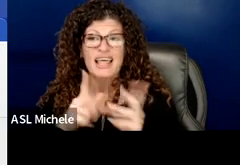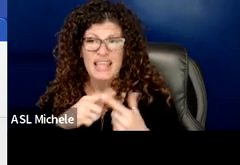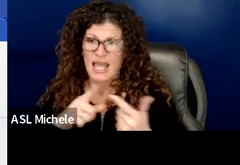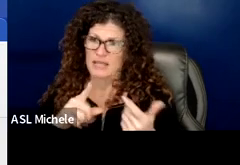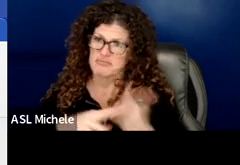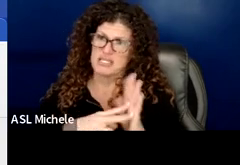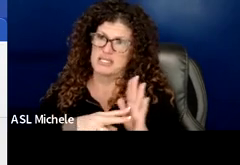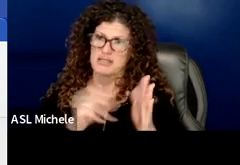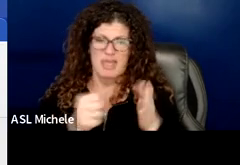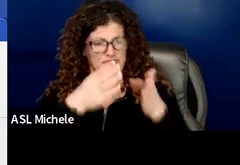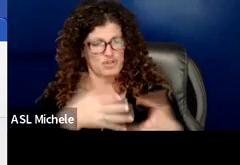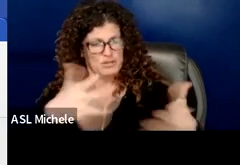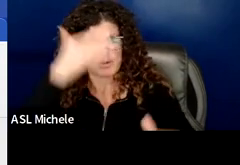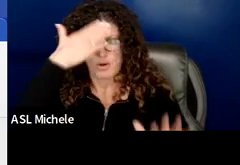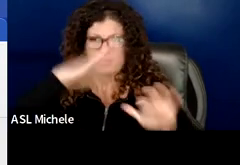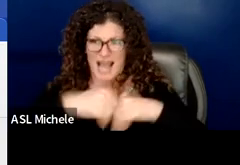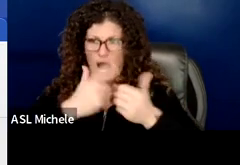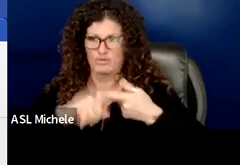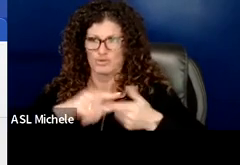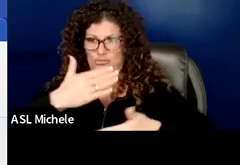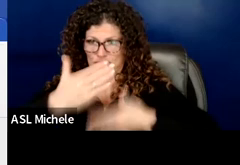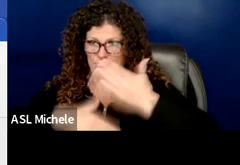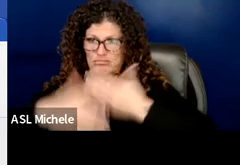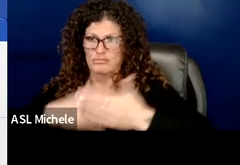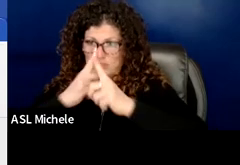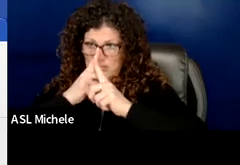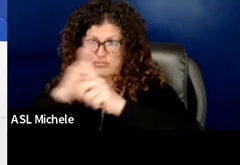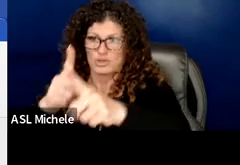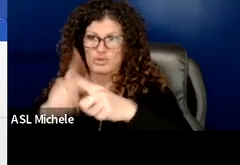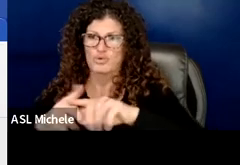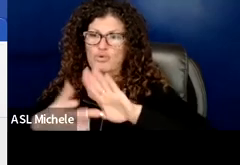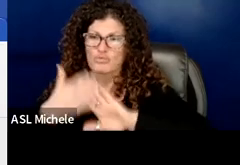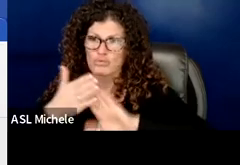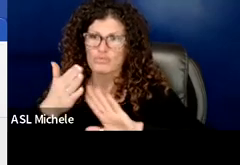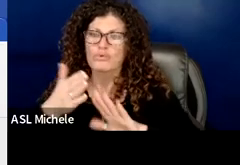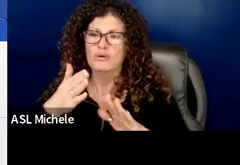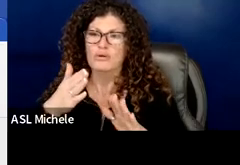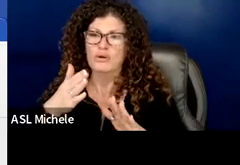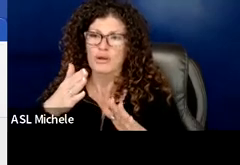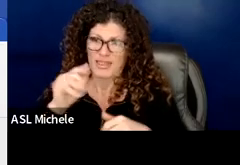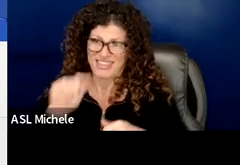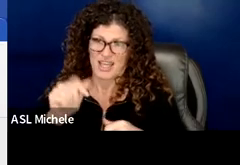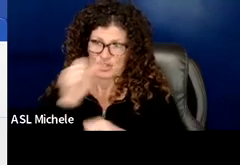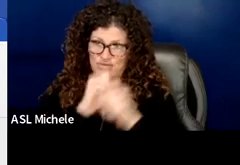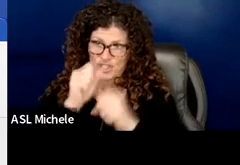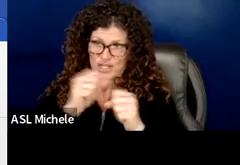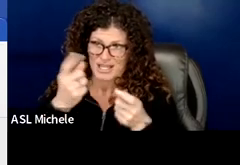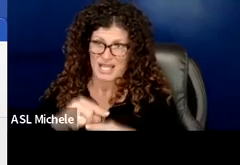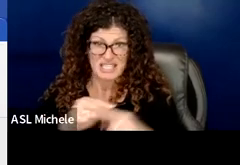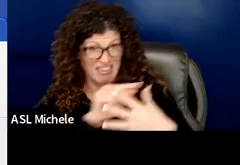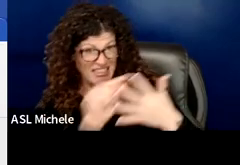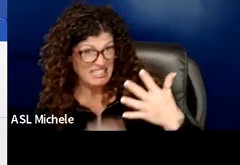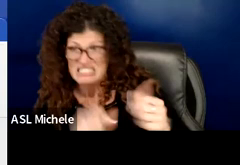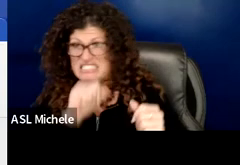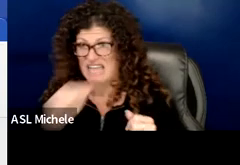to move towards the execution of the strategic plans but these items that you you have here are not the items of the